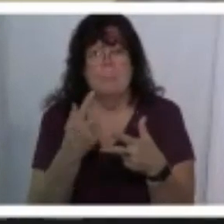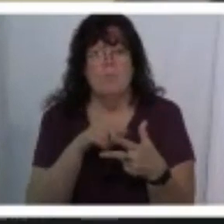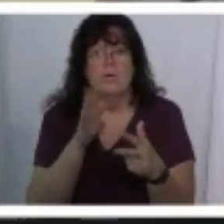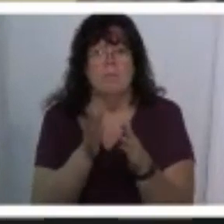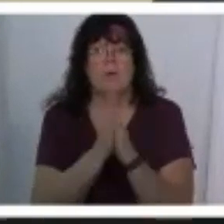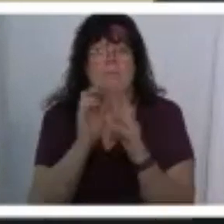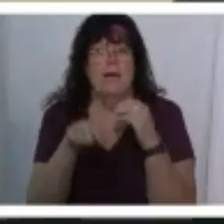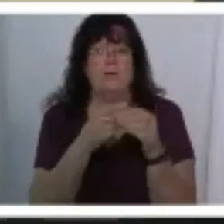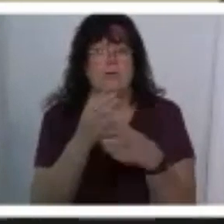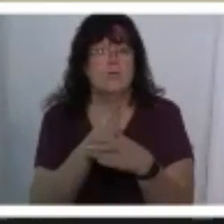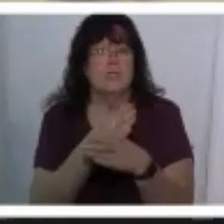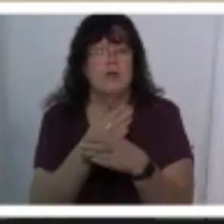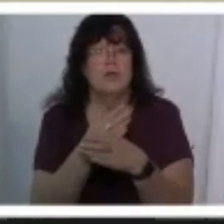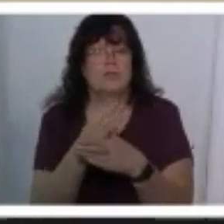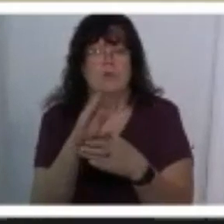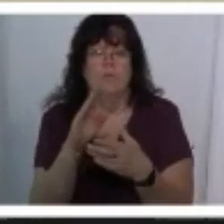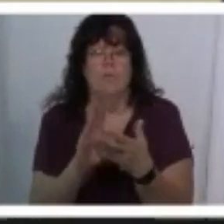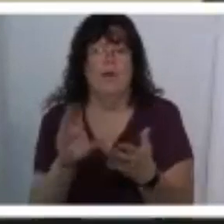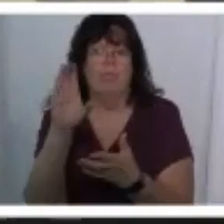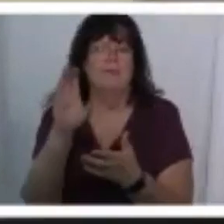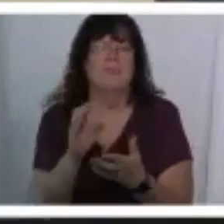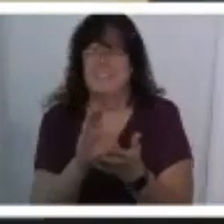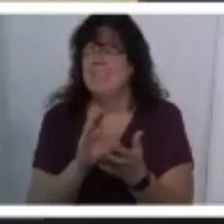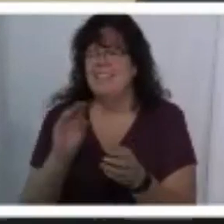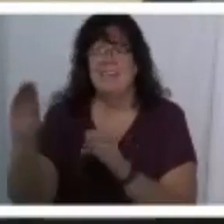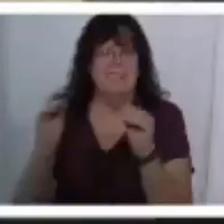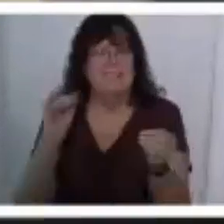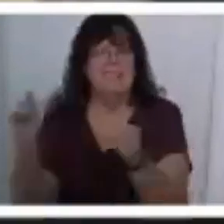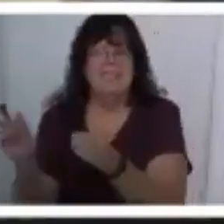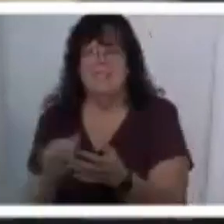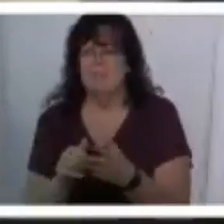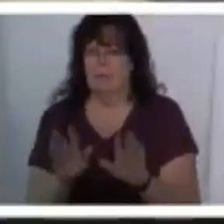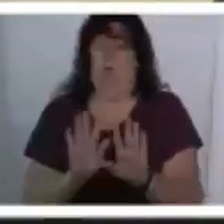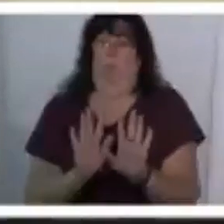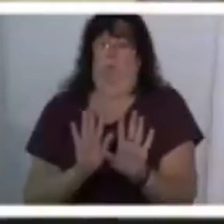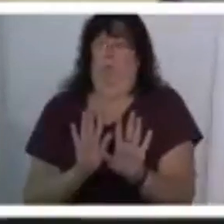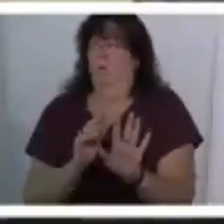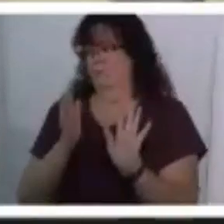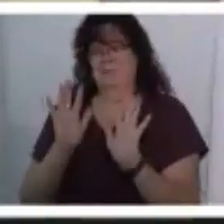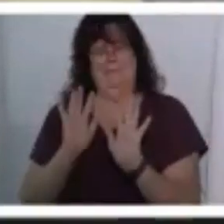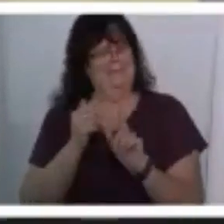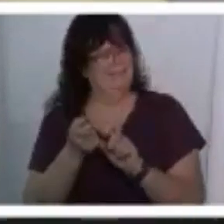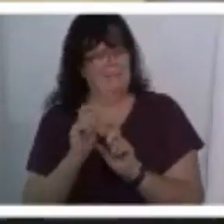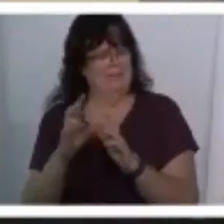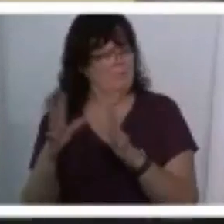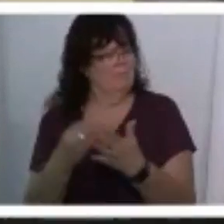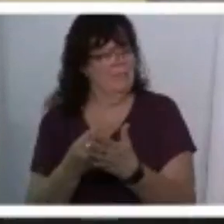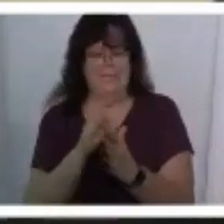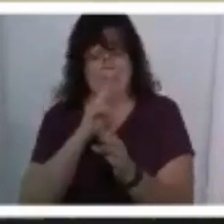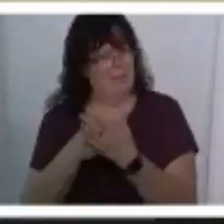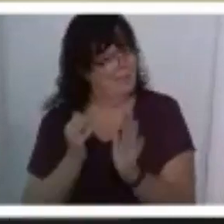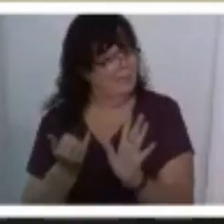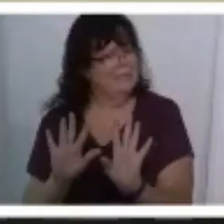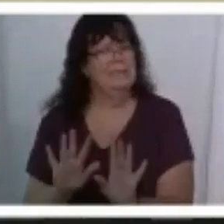about uh sharing the wealth and that's the idea of giving and that's the one that everybody kind of backs out and oh no that's too much he's talking about my